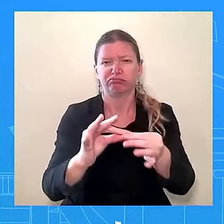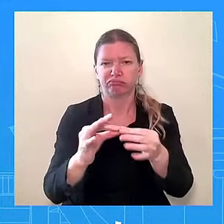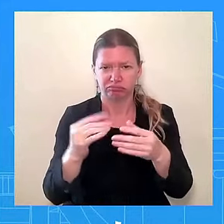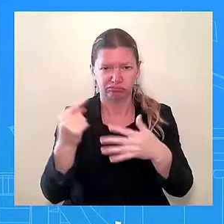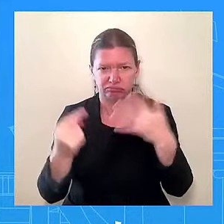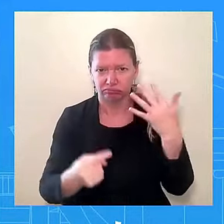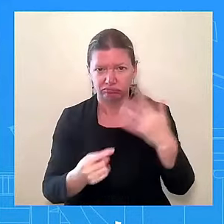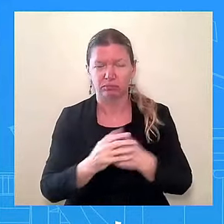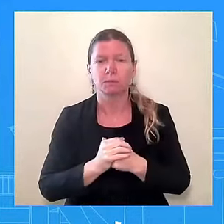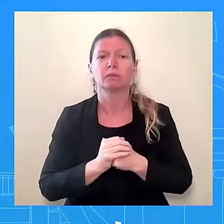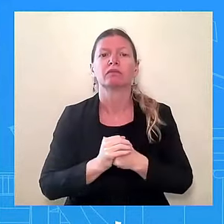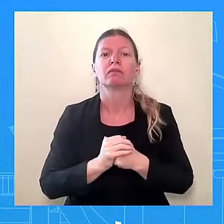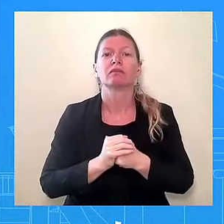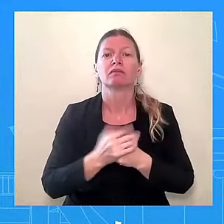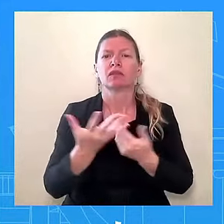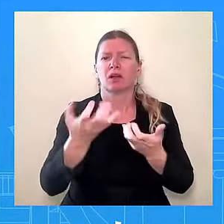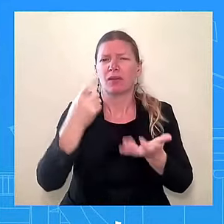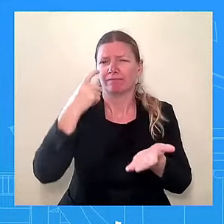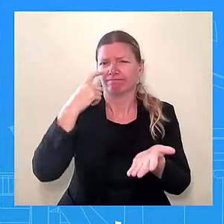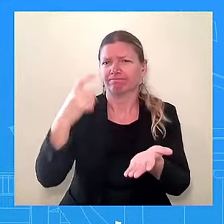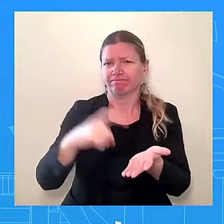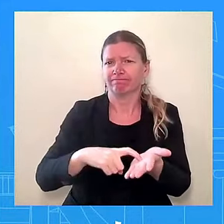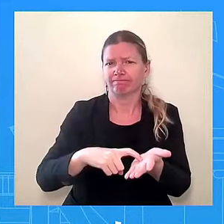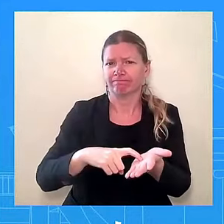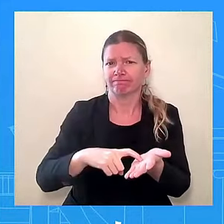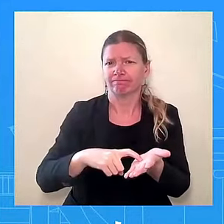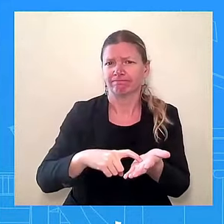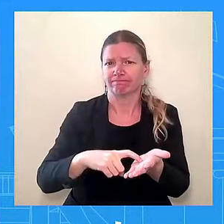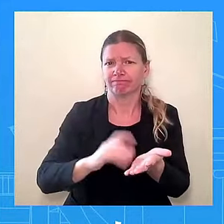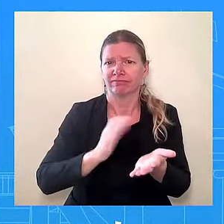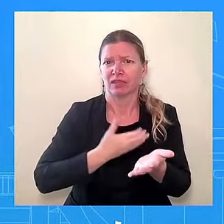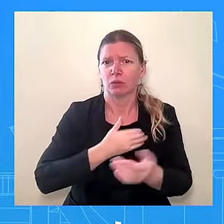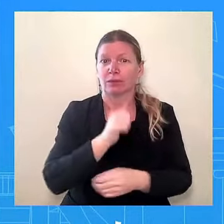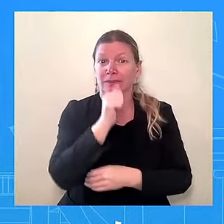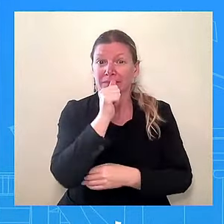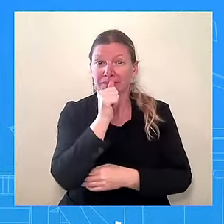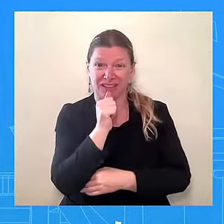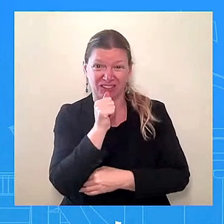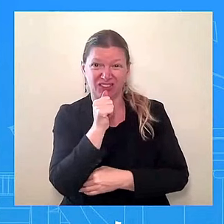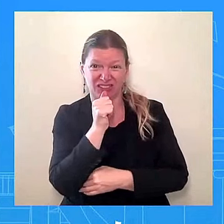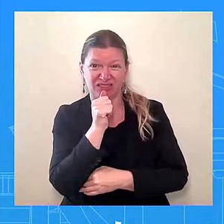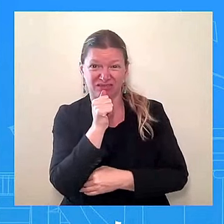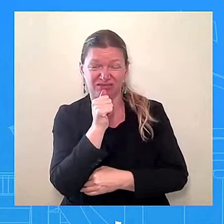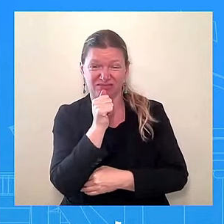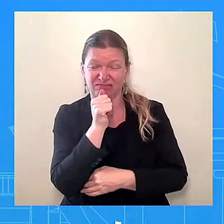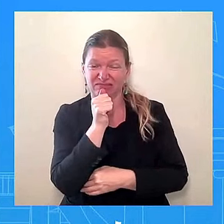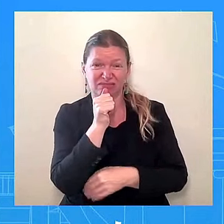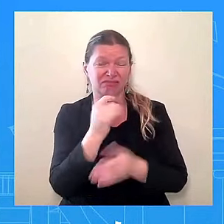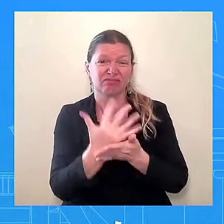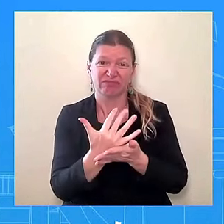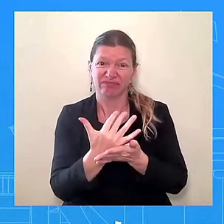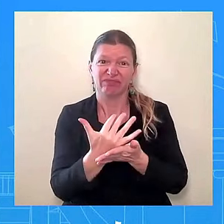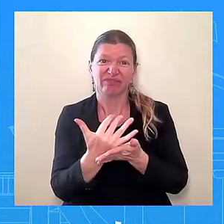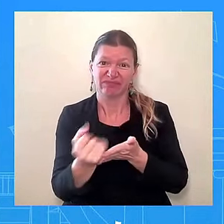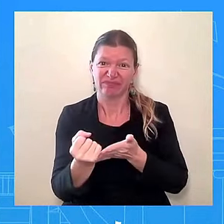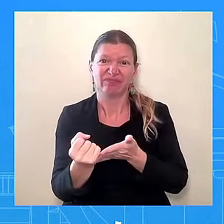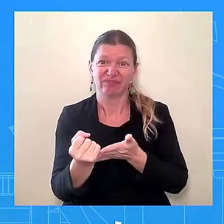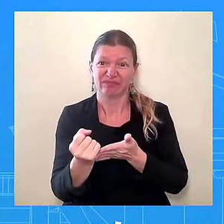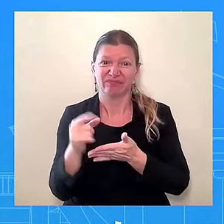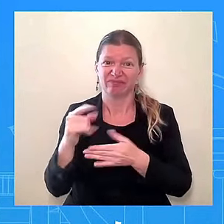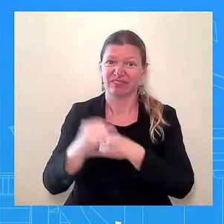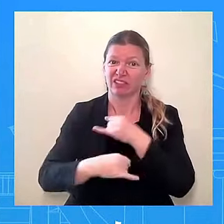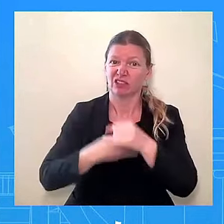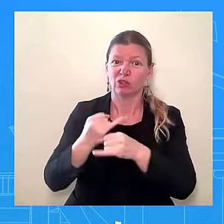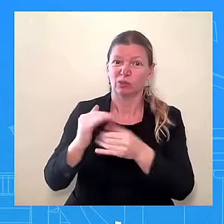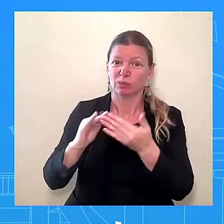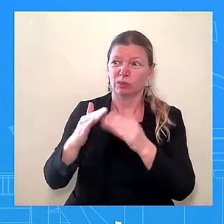and that of the international community is running out. It's running out on waiting for the